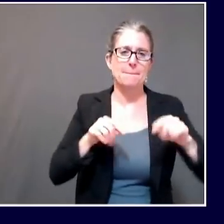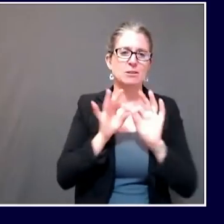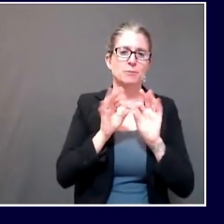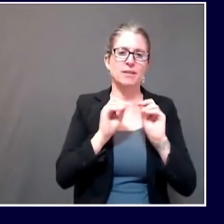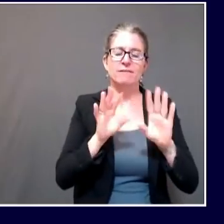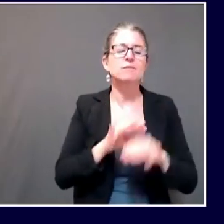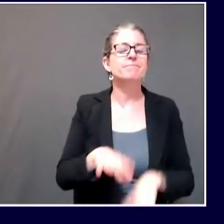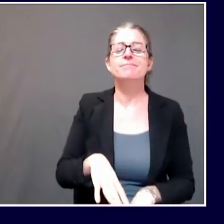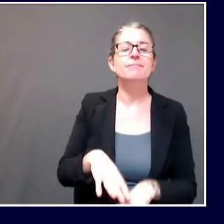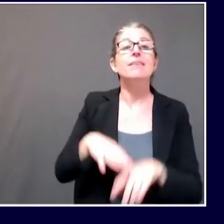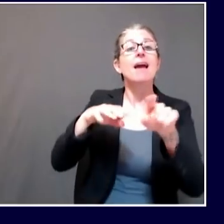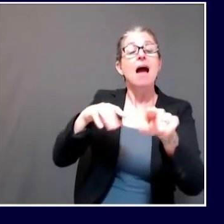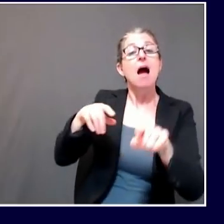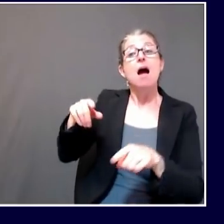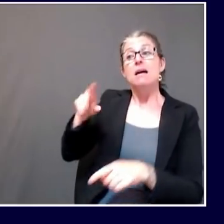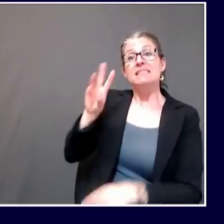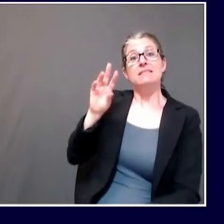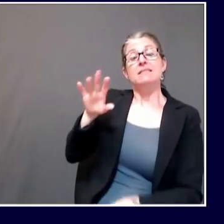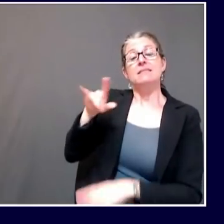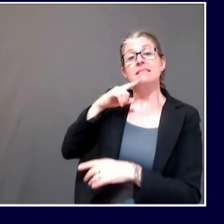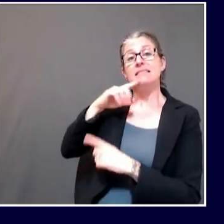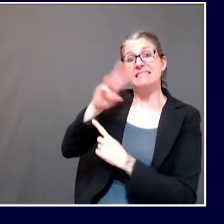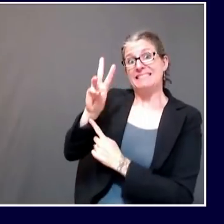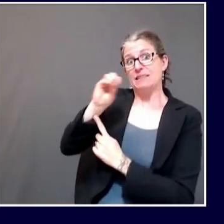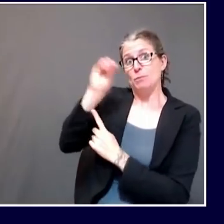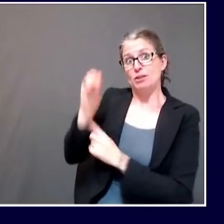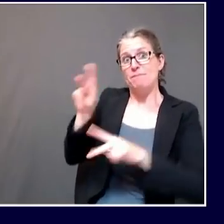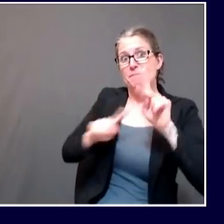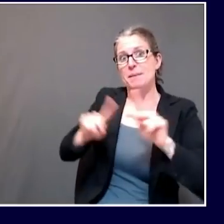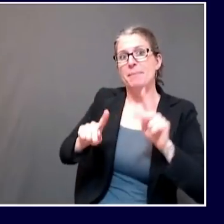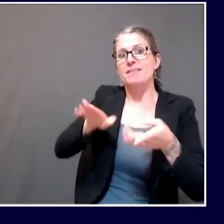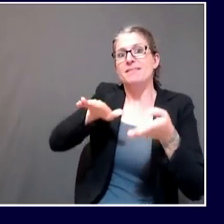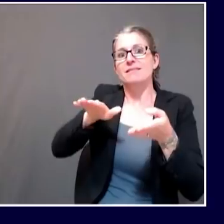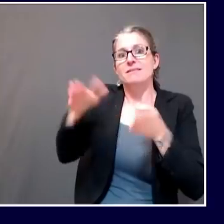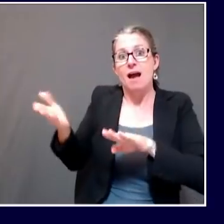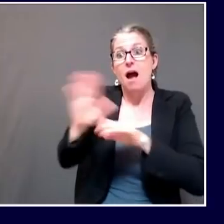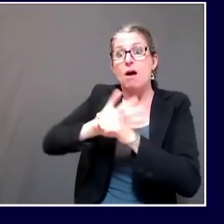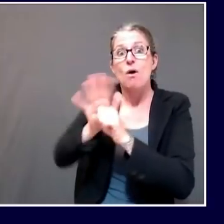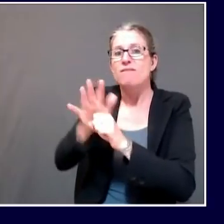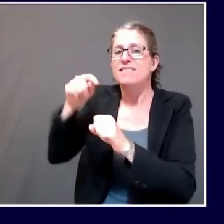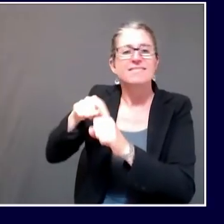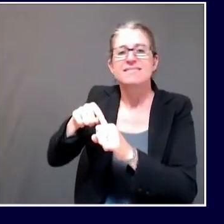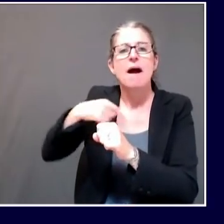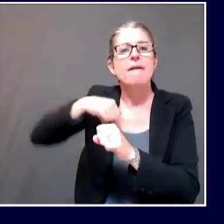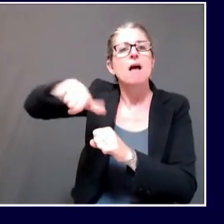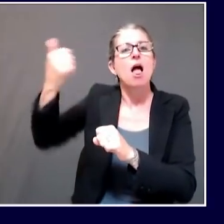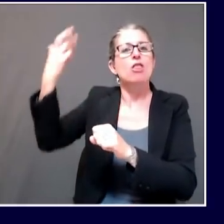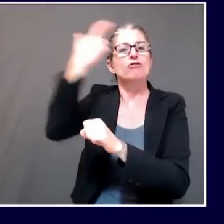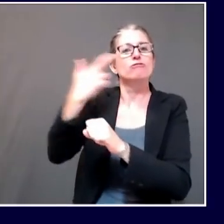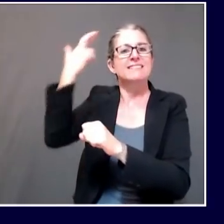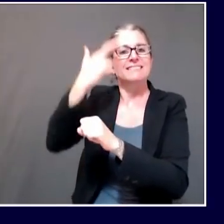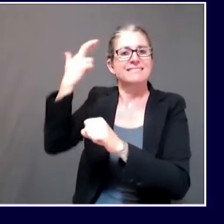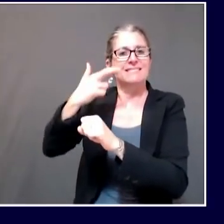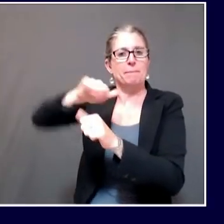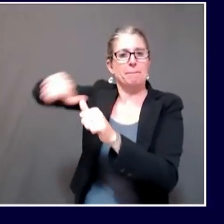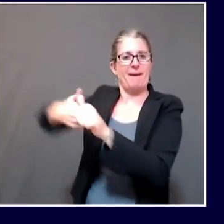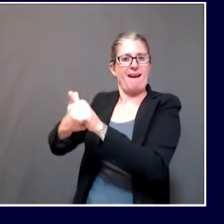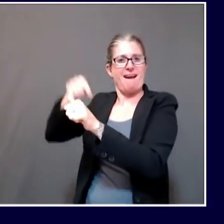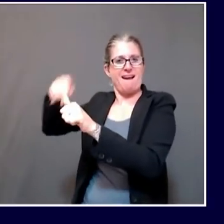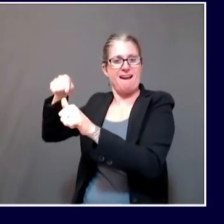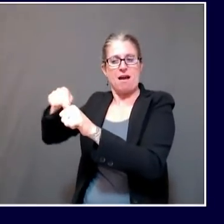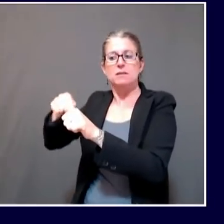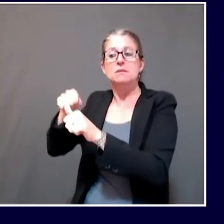bad. But, you know, I'm glad you raised this, Ashley, because what these data really show is that COVID